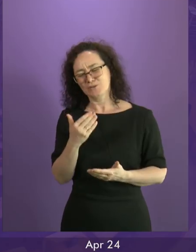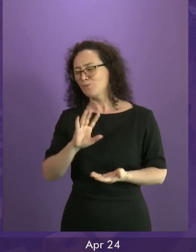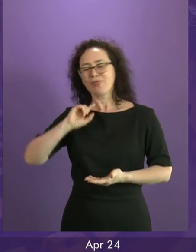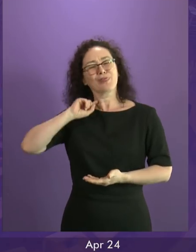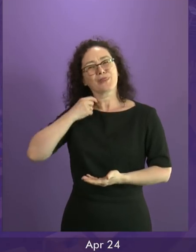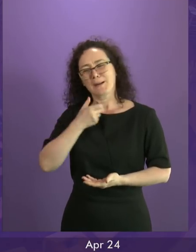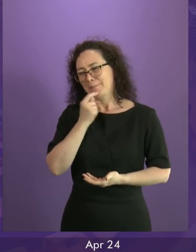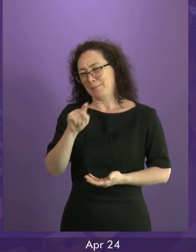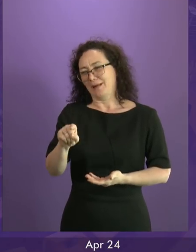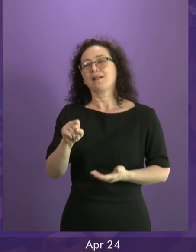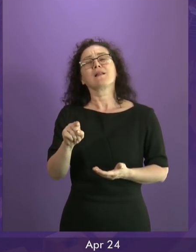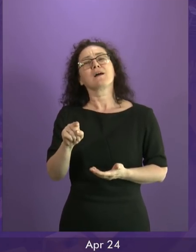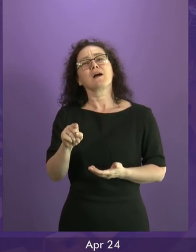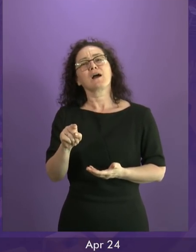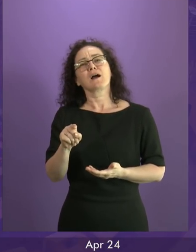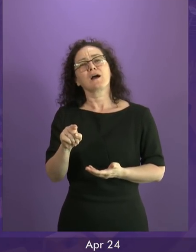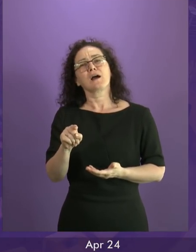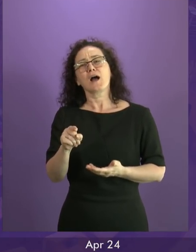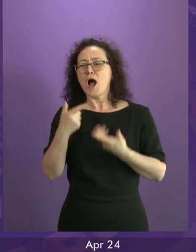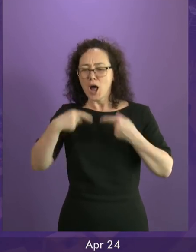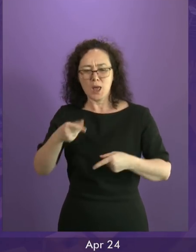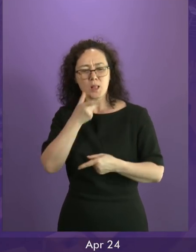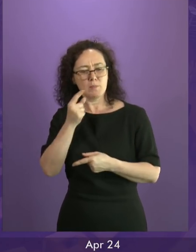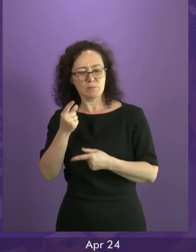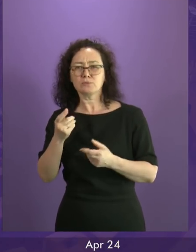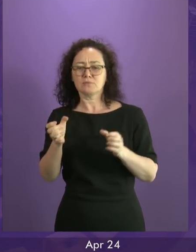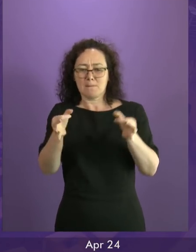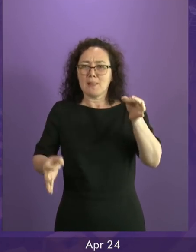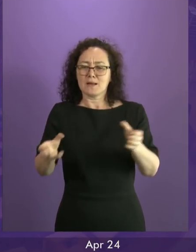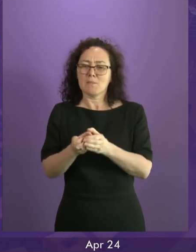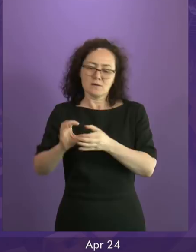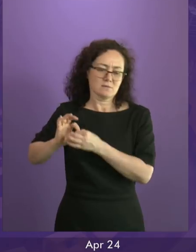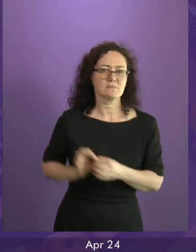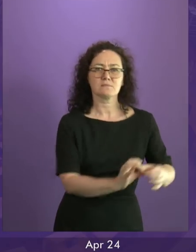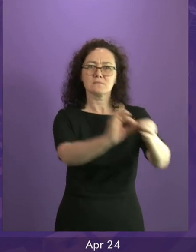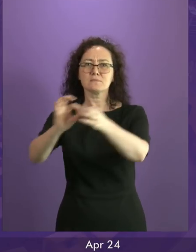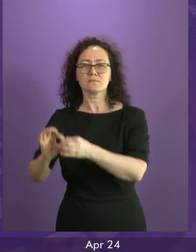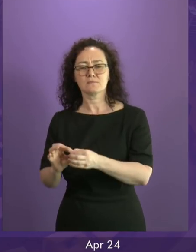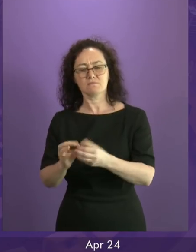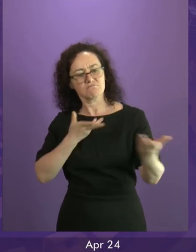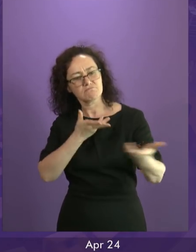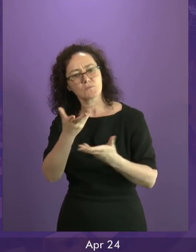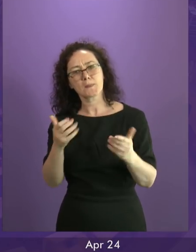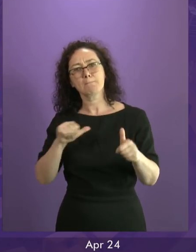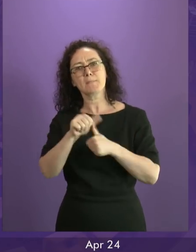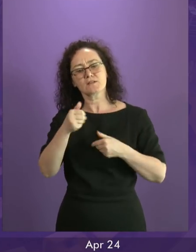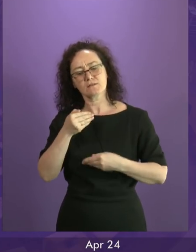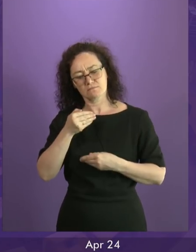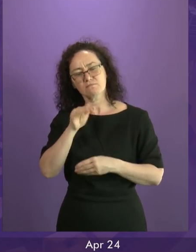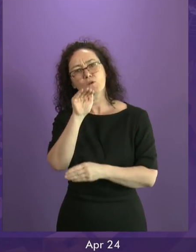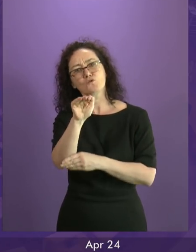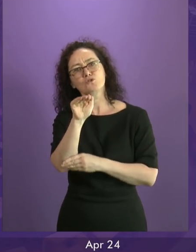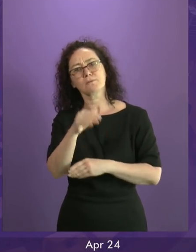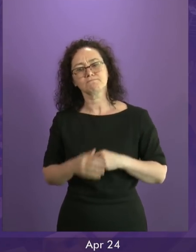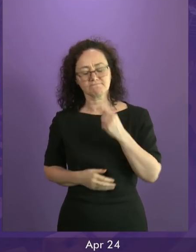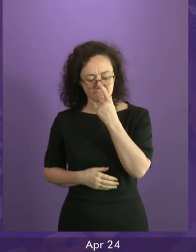parties to engage openly and honestly in what is best for our country? The First Minister. Well, I'm